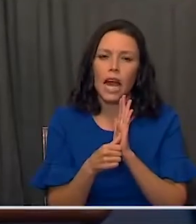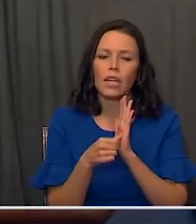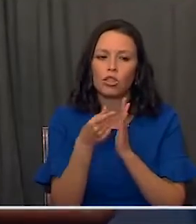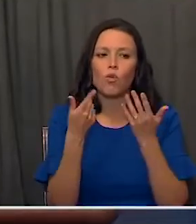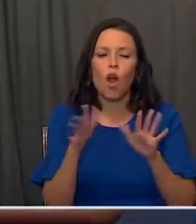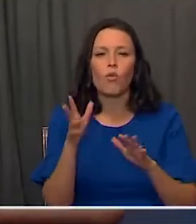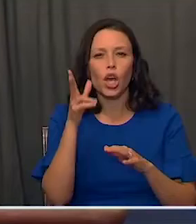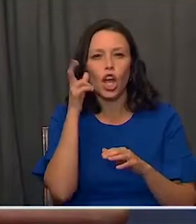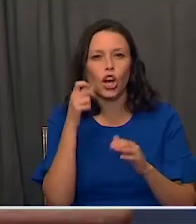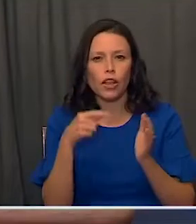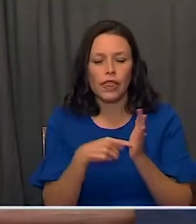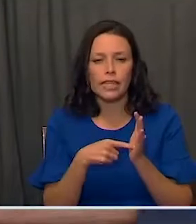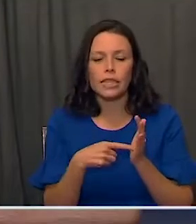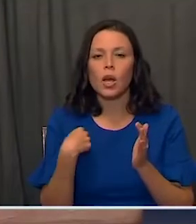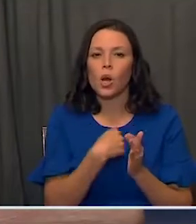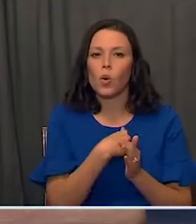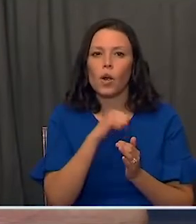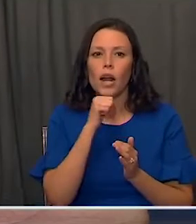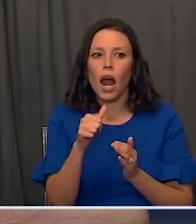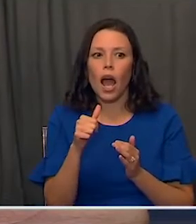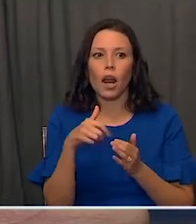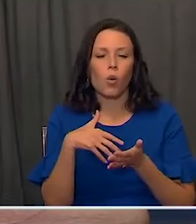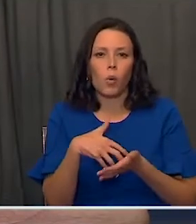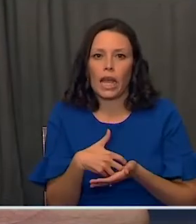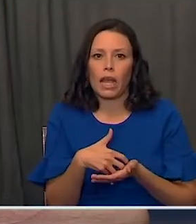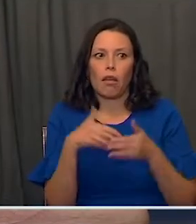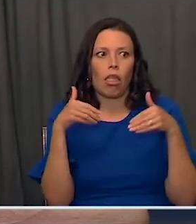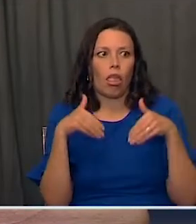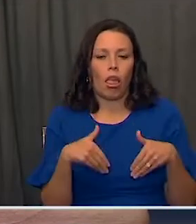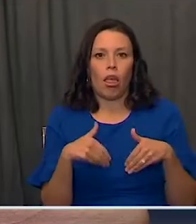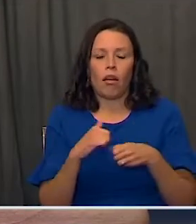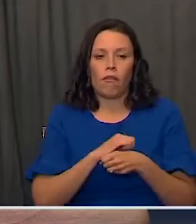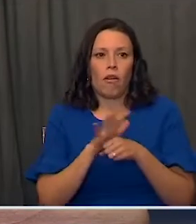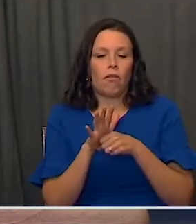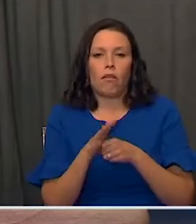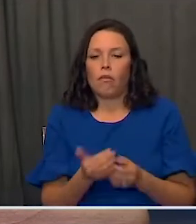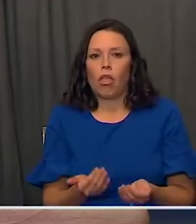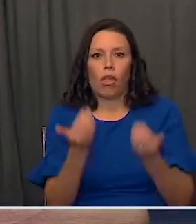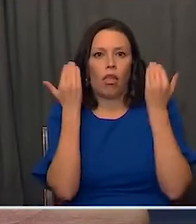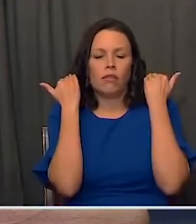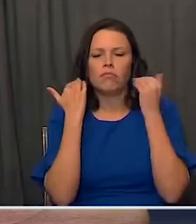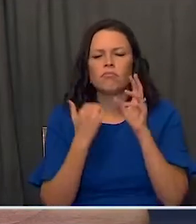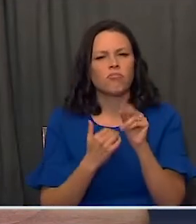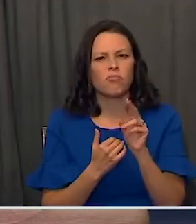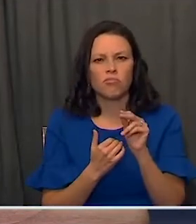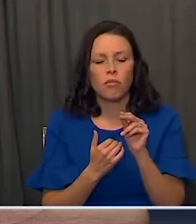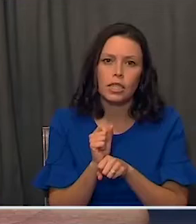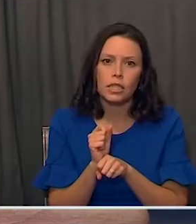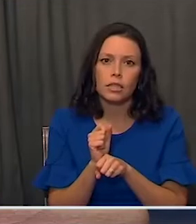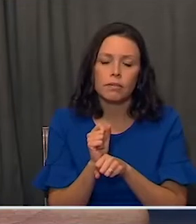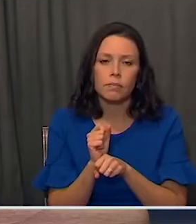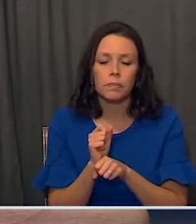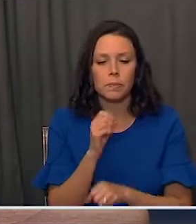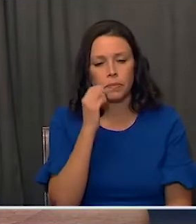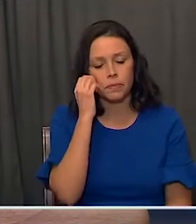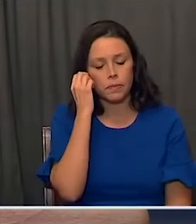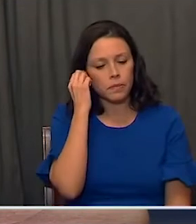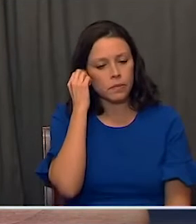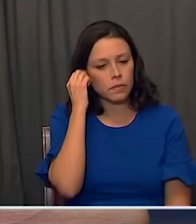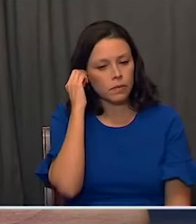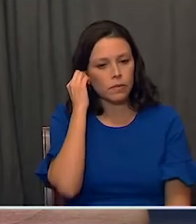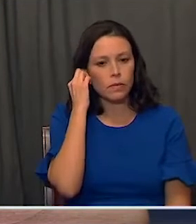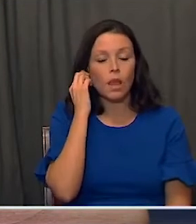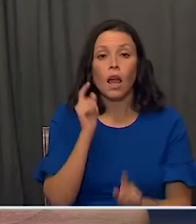already is that we're not defenseless against this virus. Mask works. Social